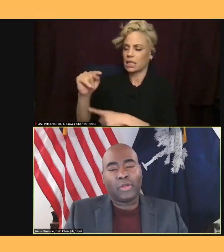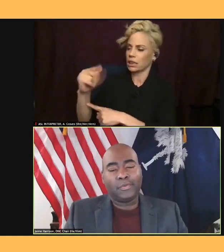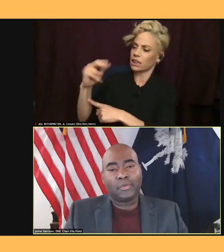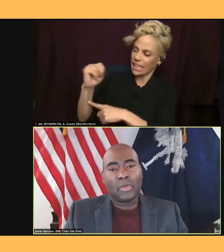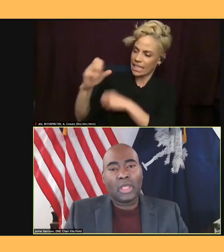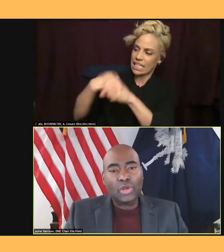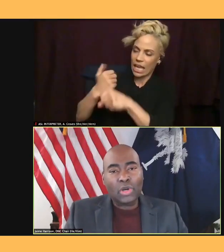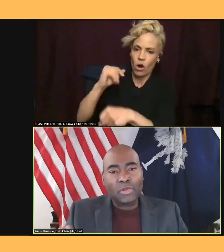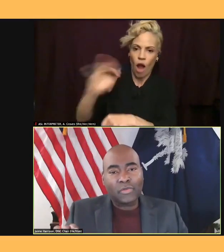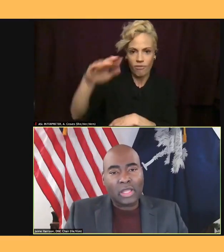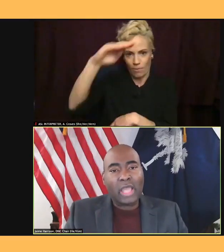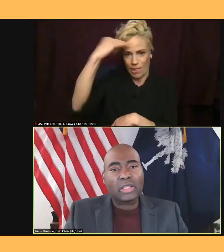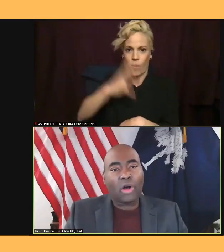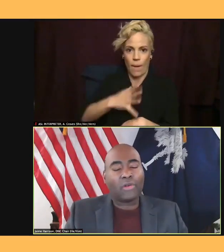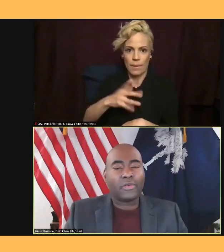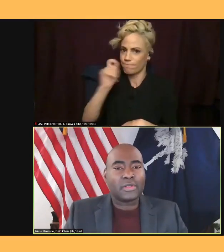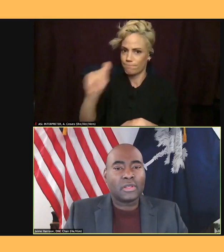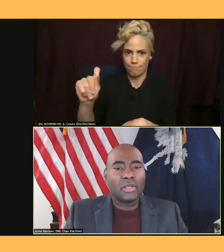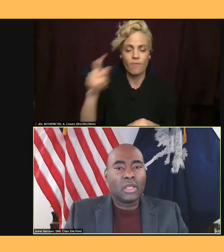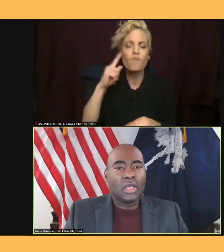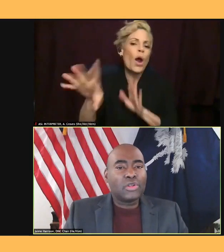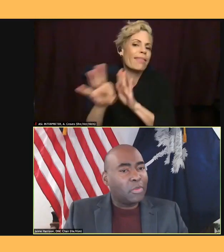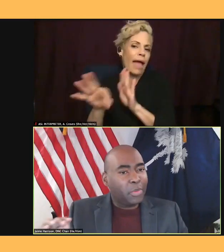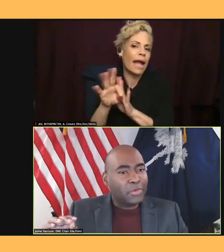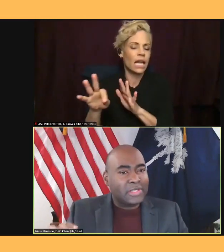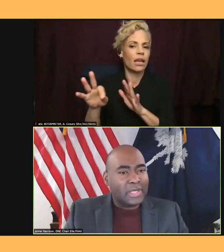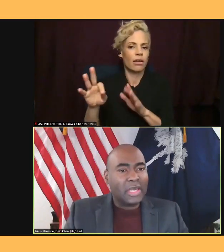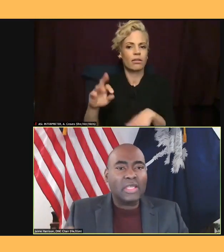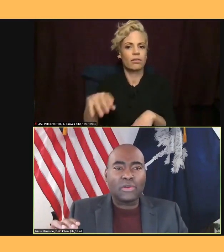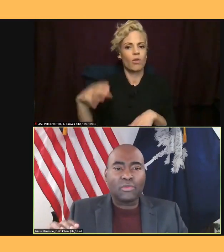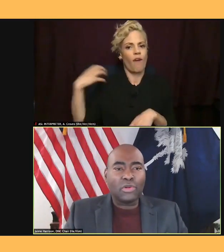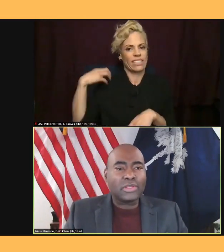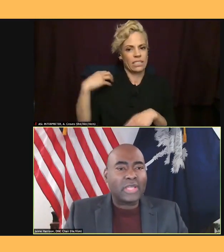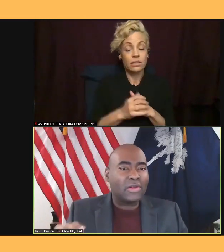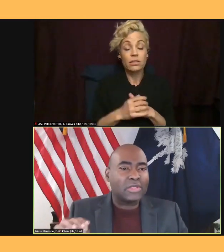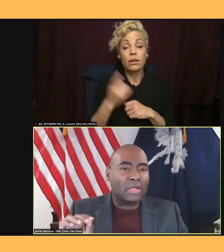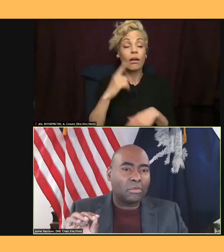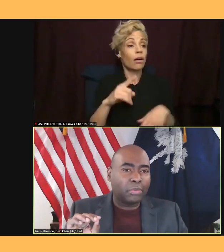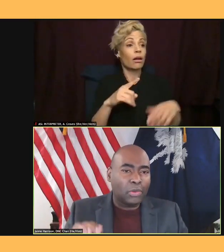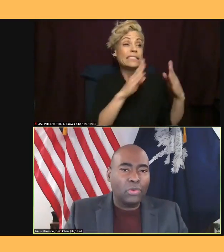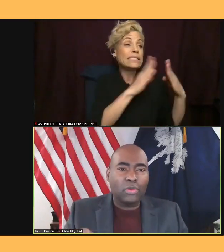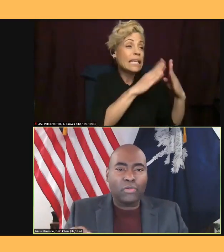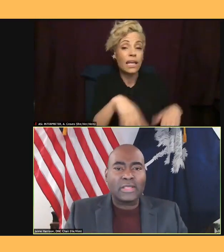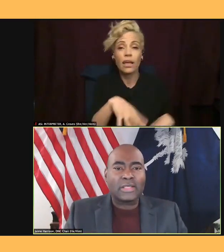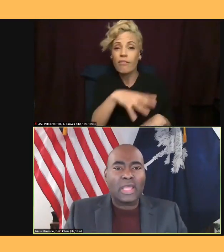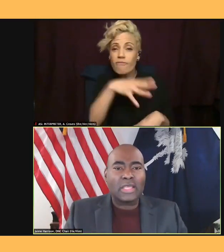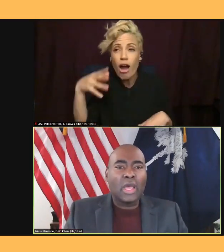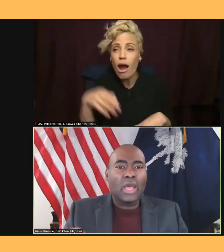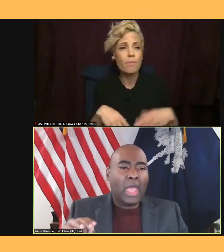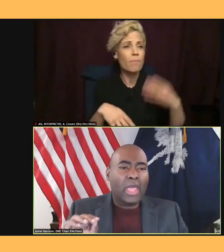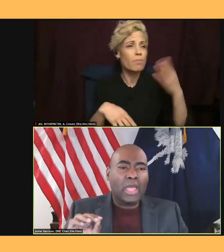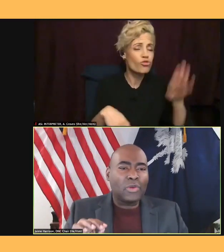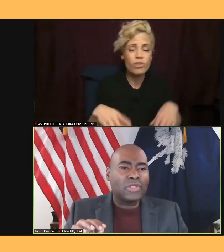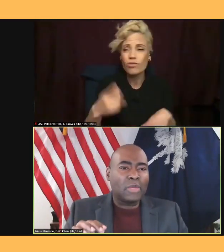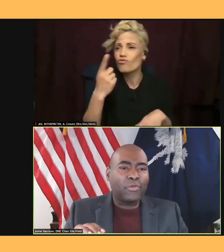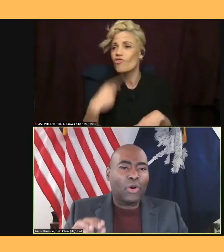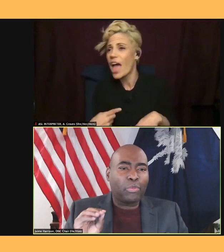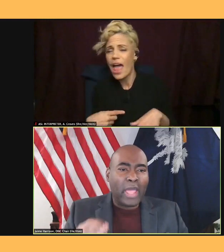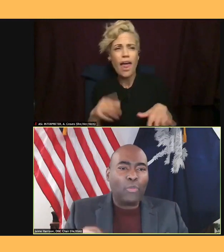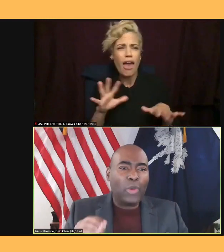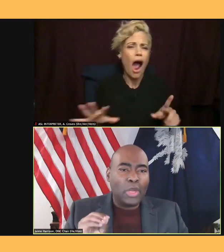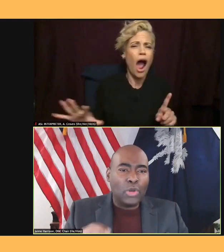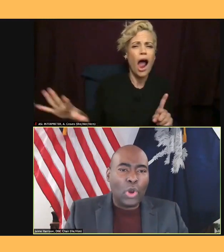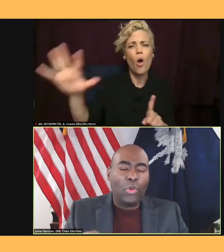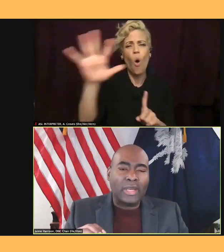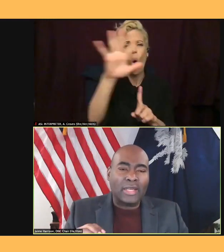terms of elected office. So in both cities and rural towns and blue and red states, as we've seen before, Black women know what